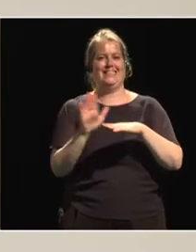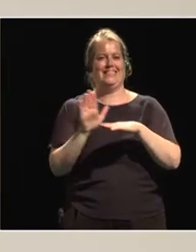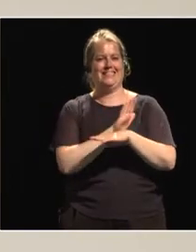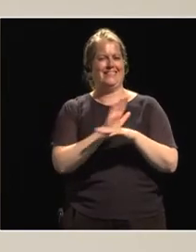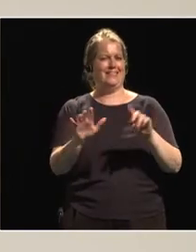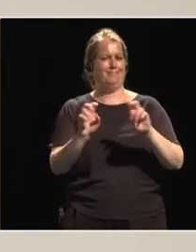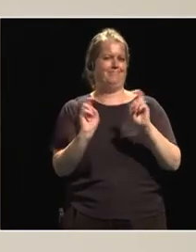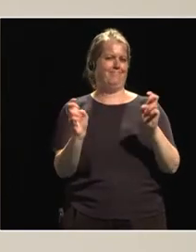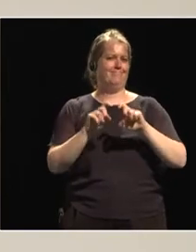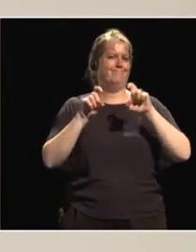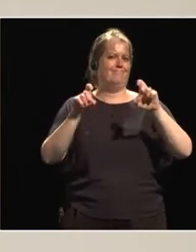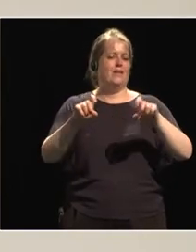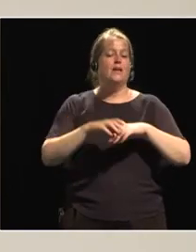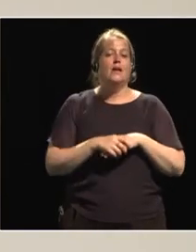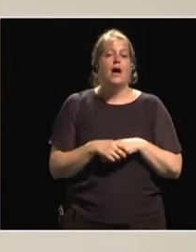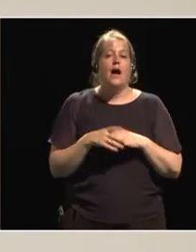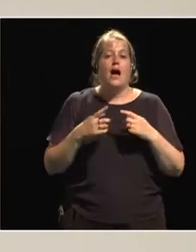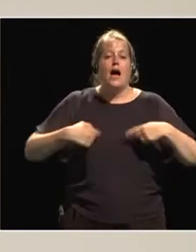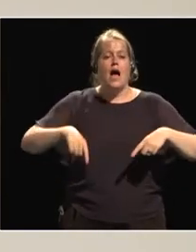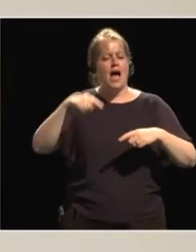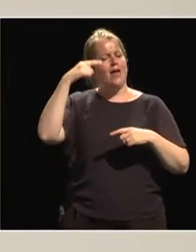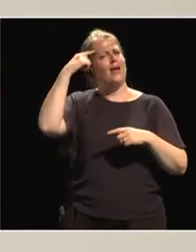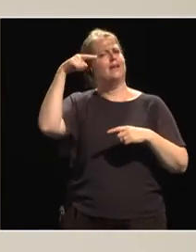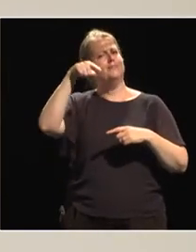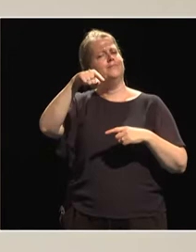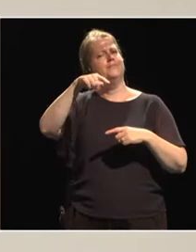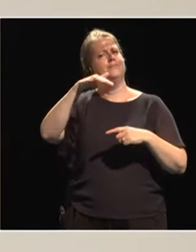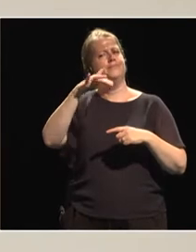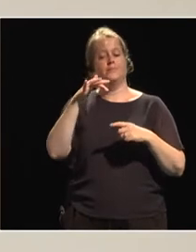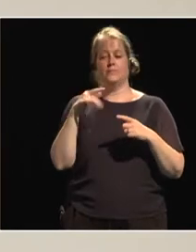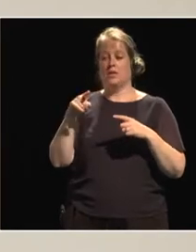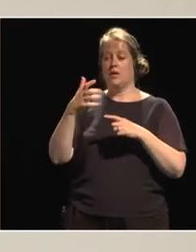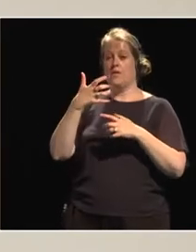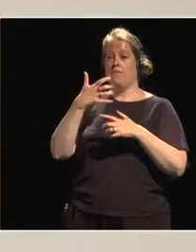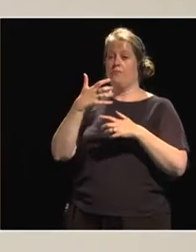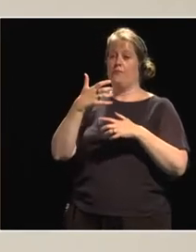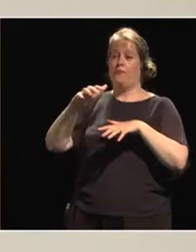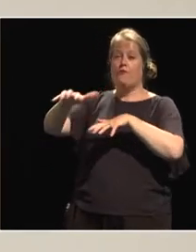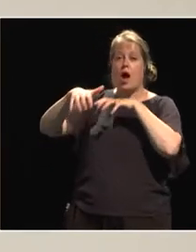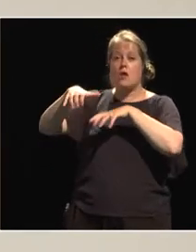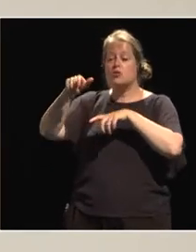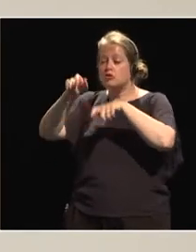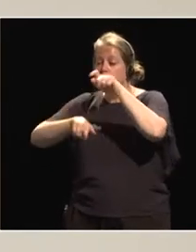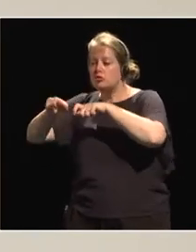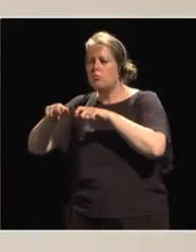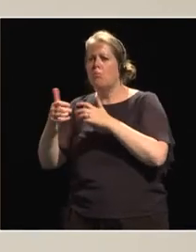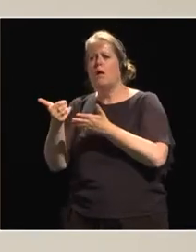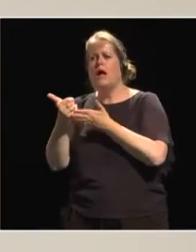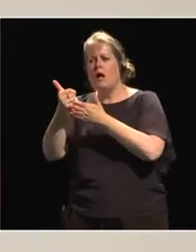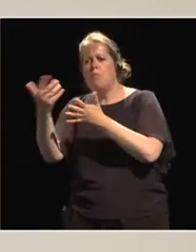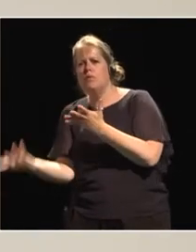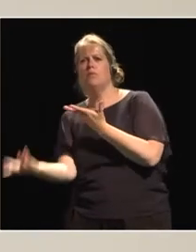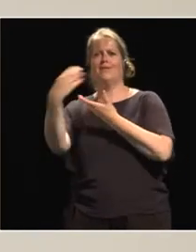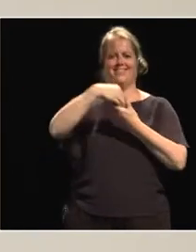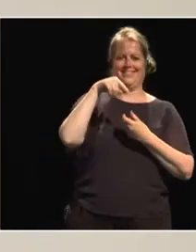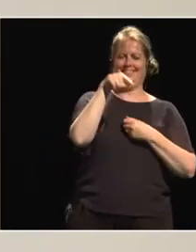really helping farmers get involved in such a platform, because they're